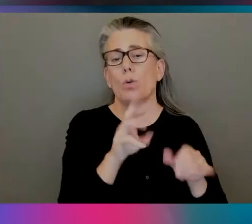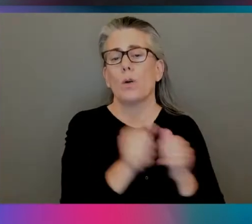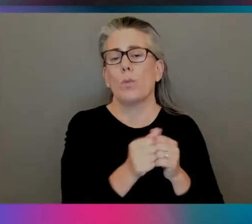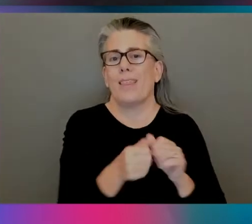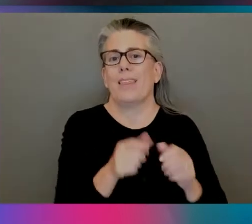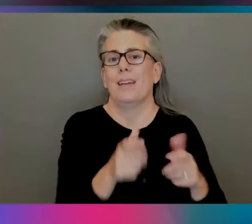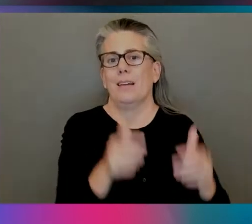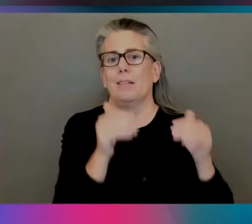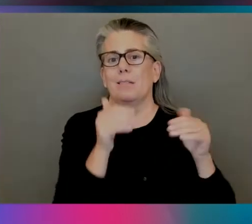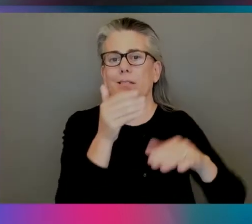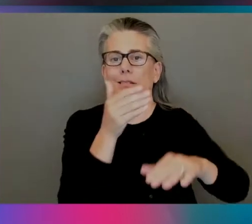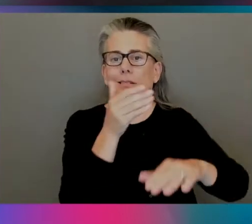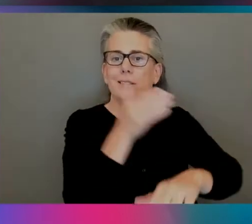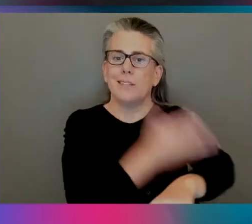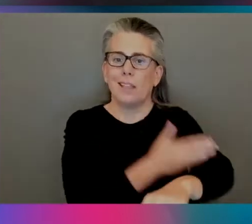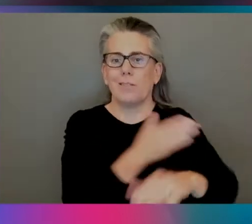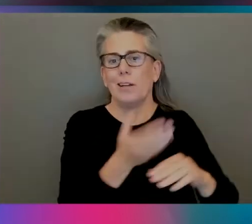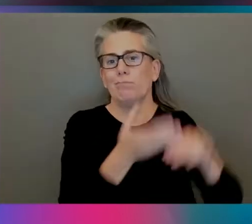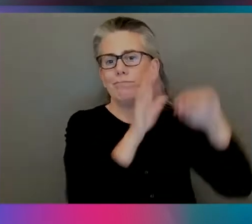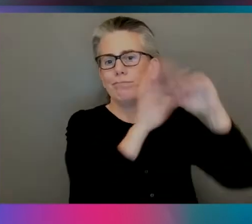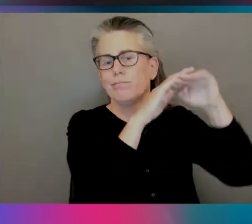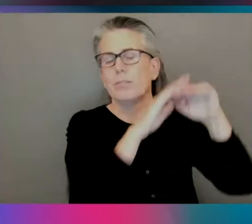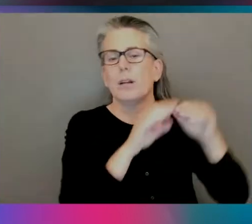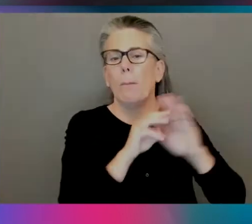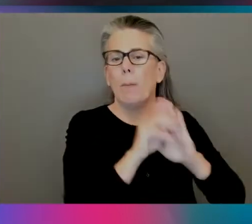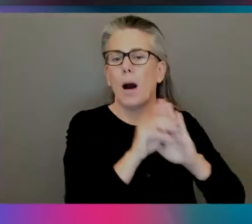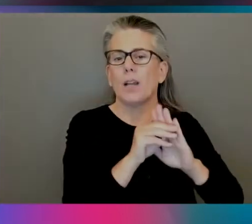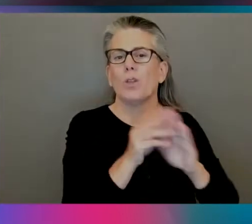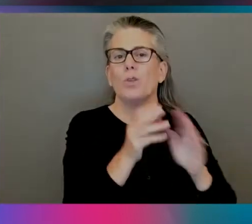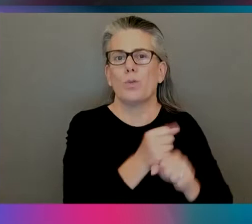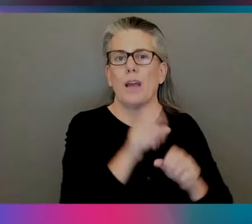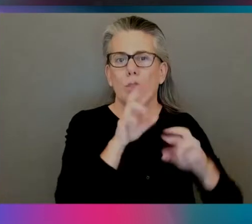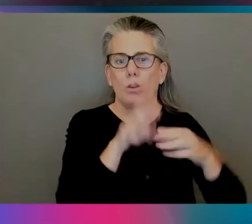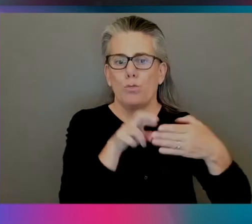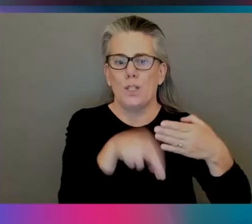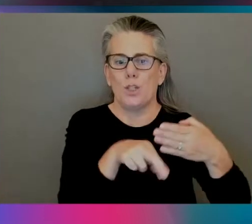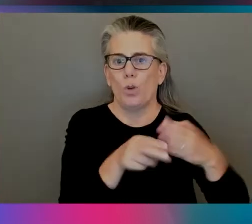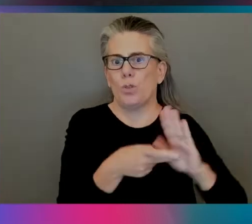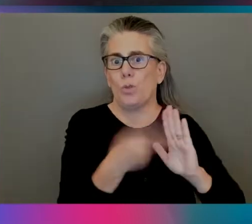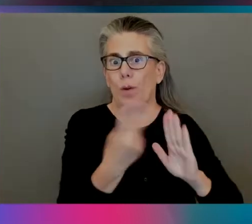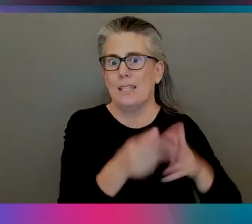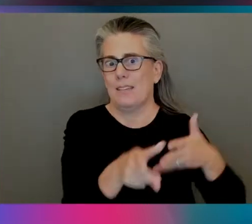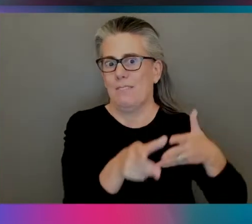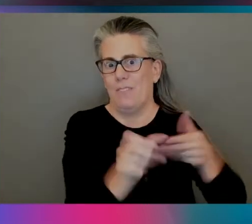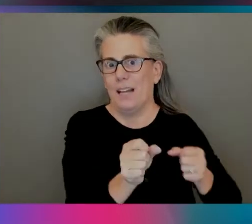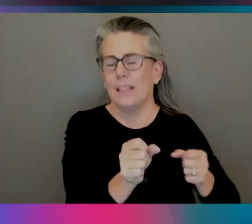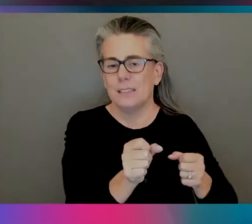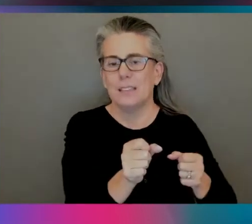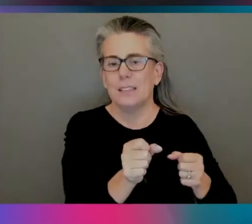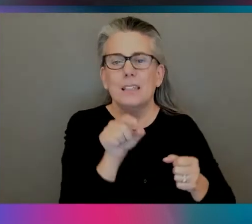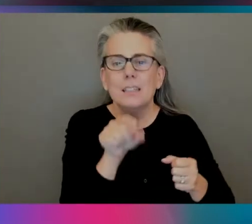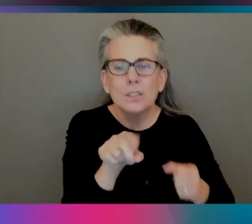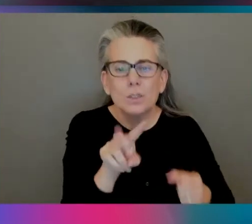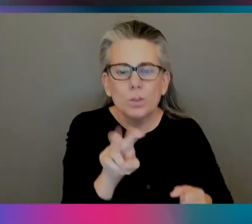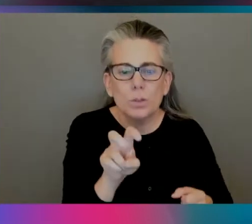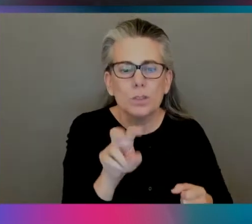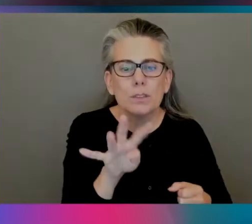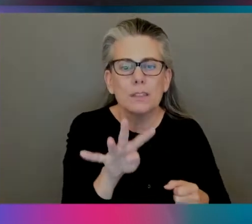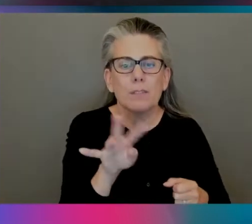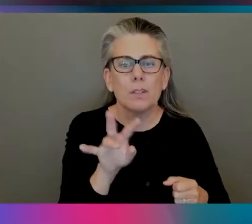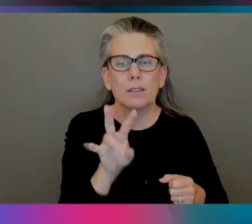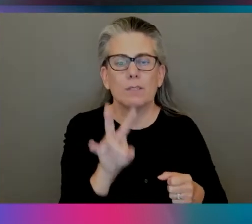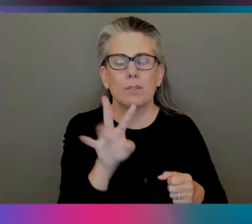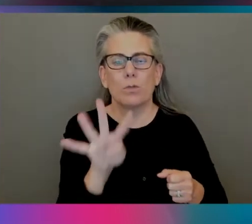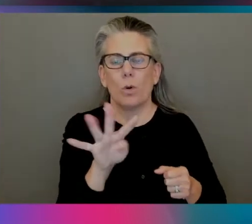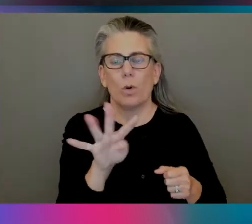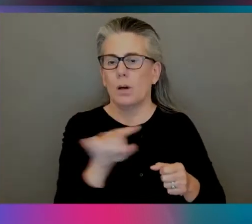but it's, you know, faster. Yeah. Almost twice as fast. You we had 700 milliseconds, and now we're at, like, 374 milliseconds. And just to clarify, so when people